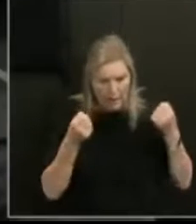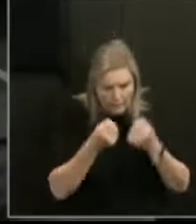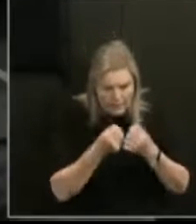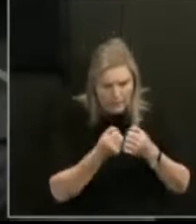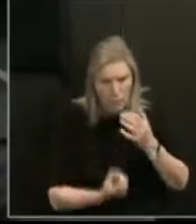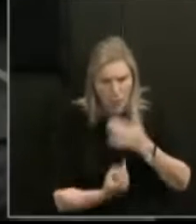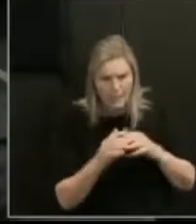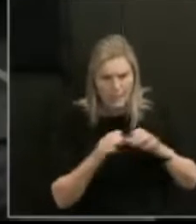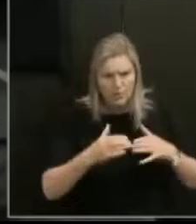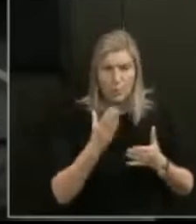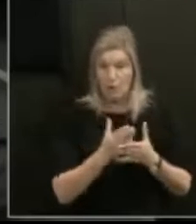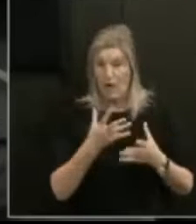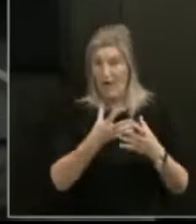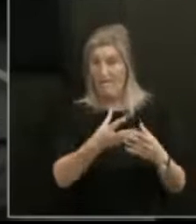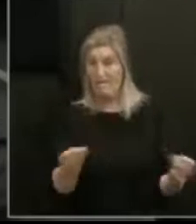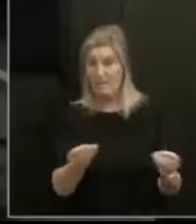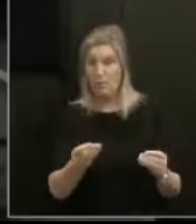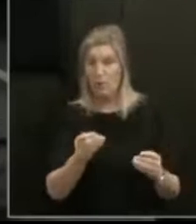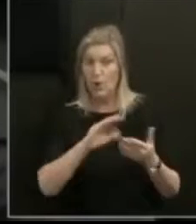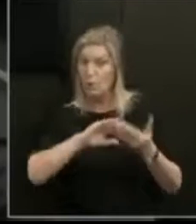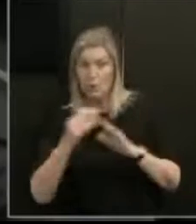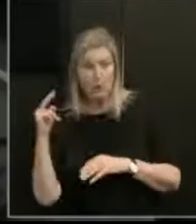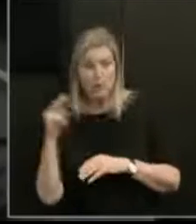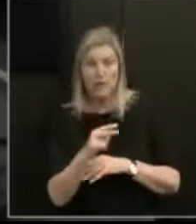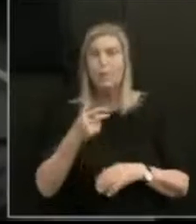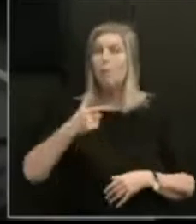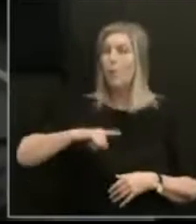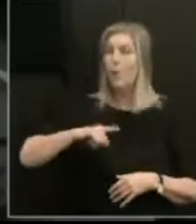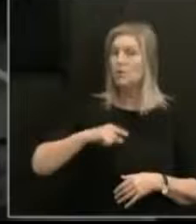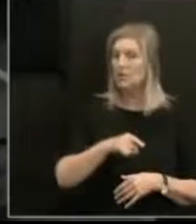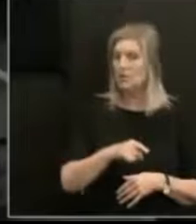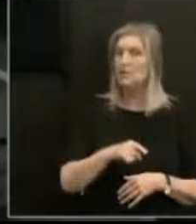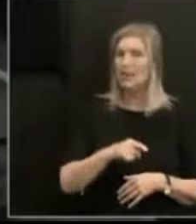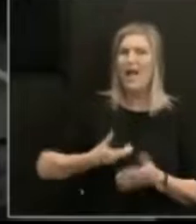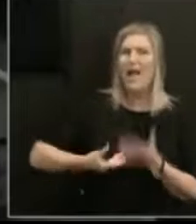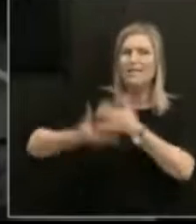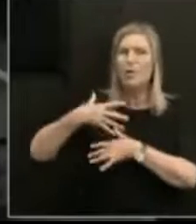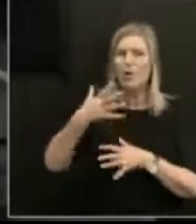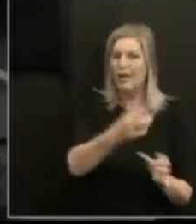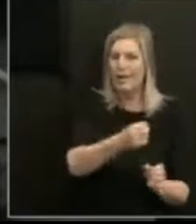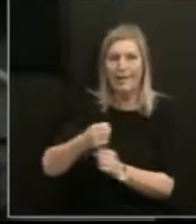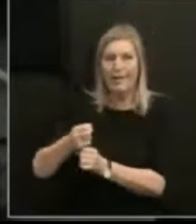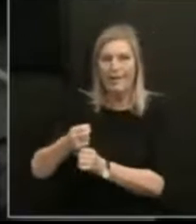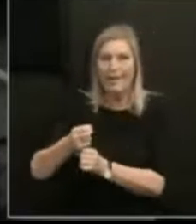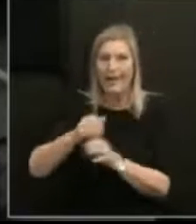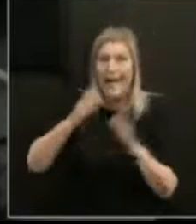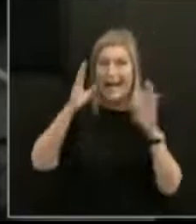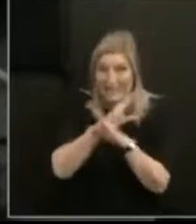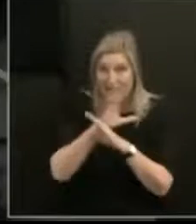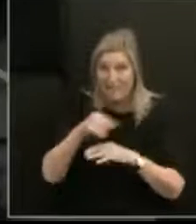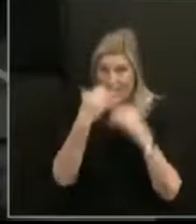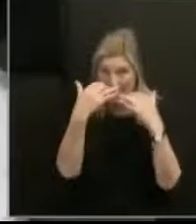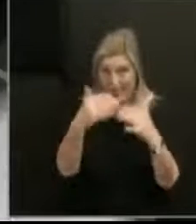effectively invisible from the community, both because of the manner in which they were historically detained, but also